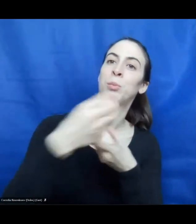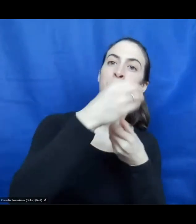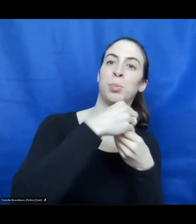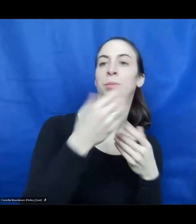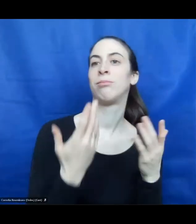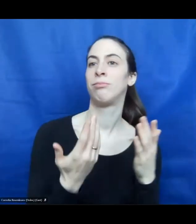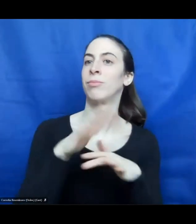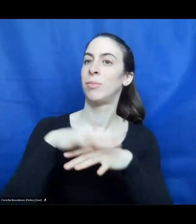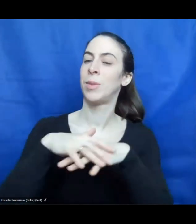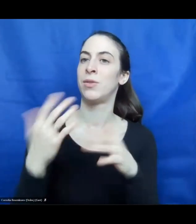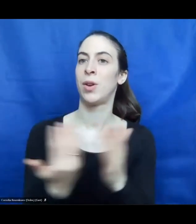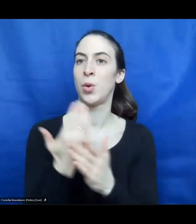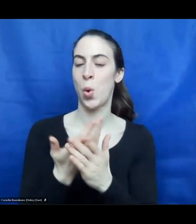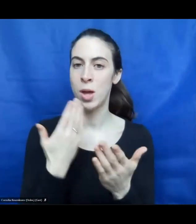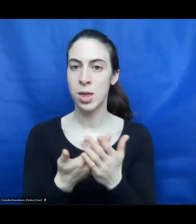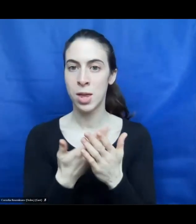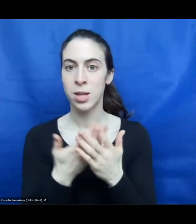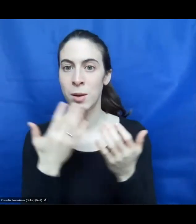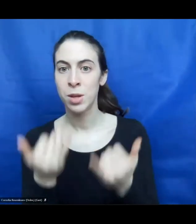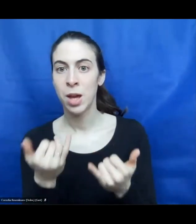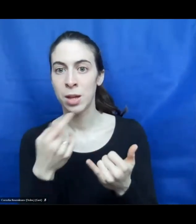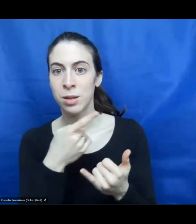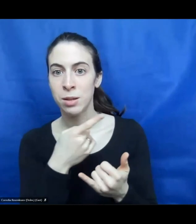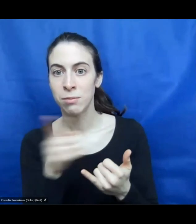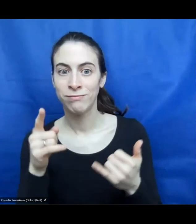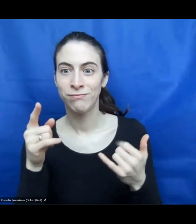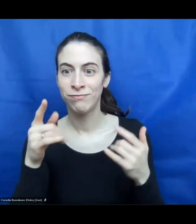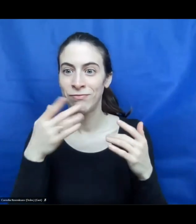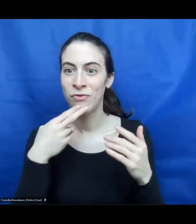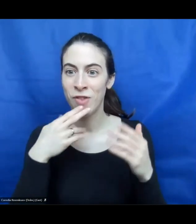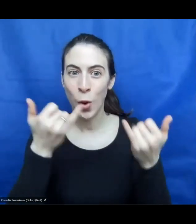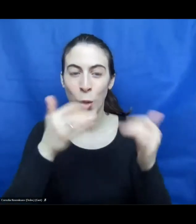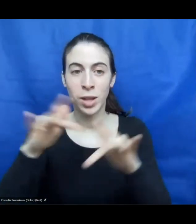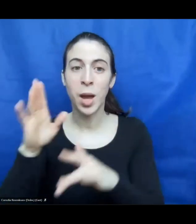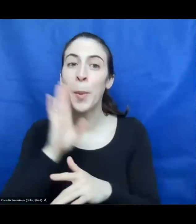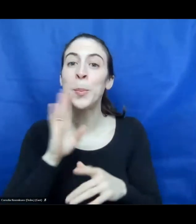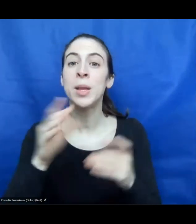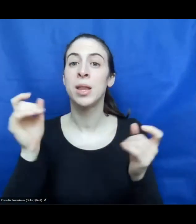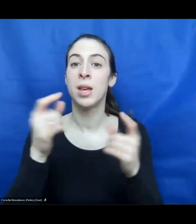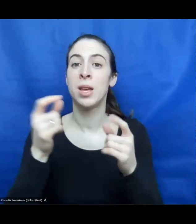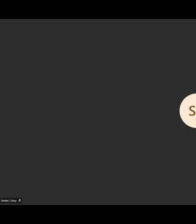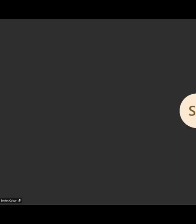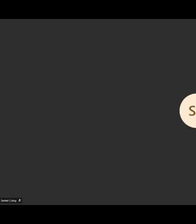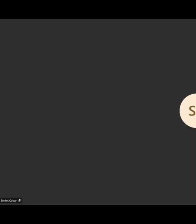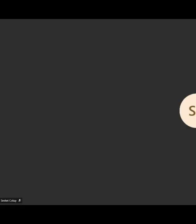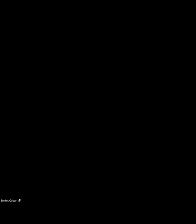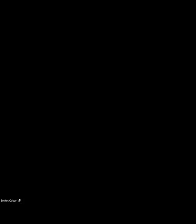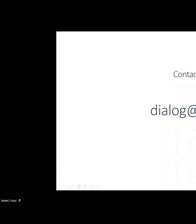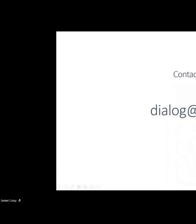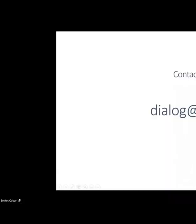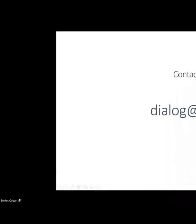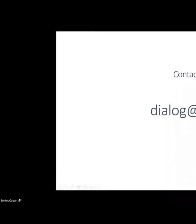So please, or out of here, please send us an email when you want to